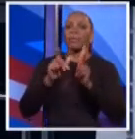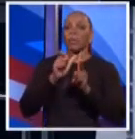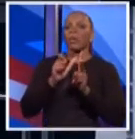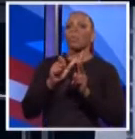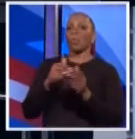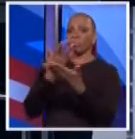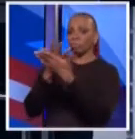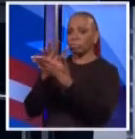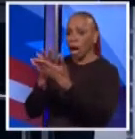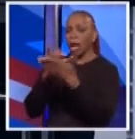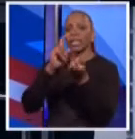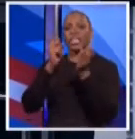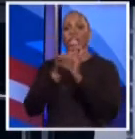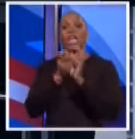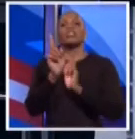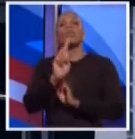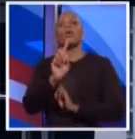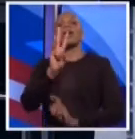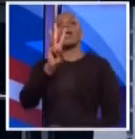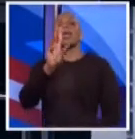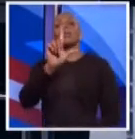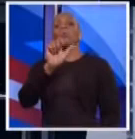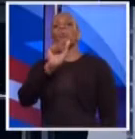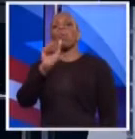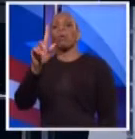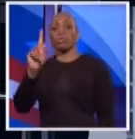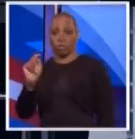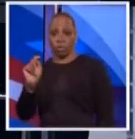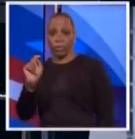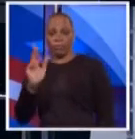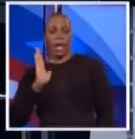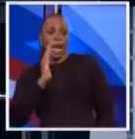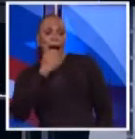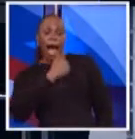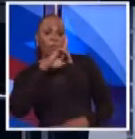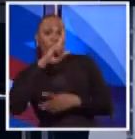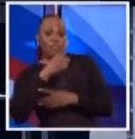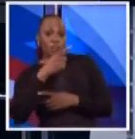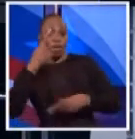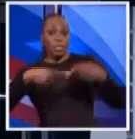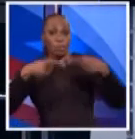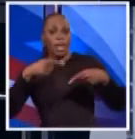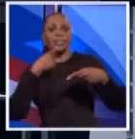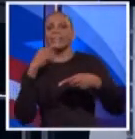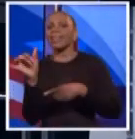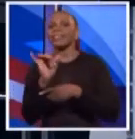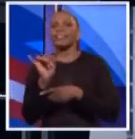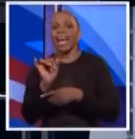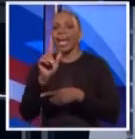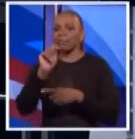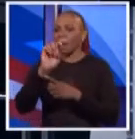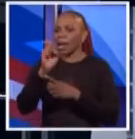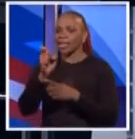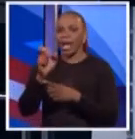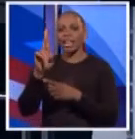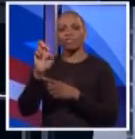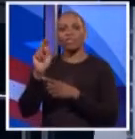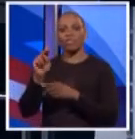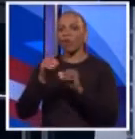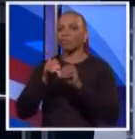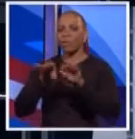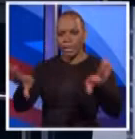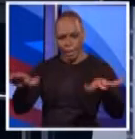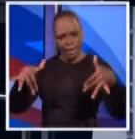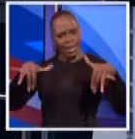were done on Wall Street and elsewhere. Scott, our first debate, you said the same thing about not having released tax returns. And I said, no, that's false. They've been